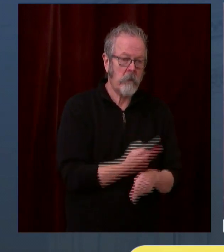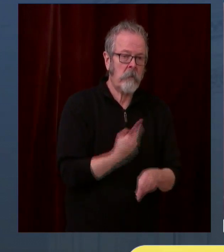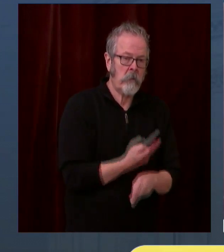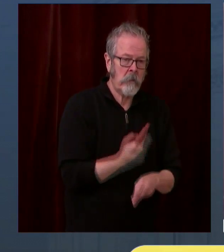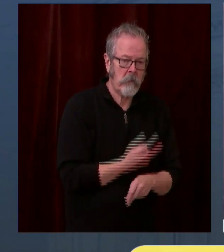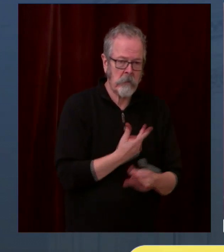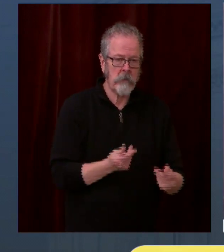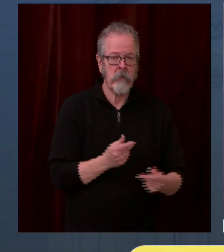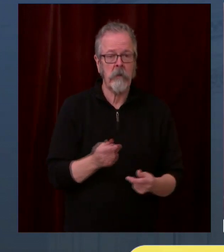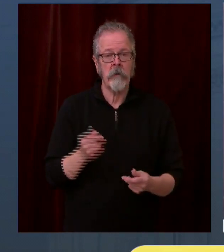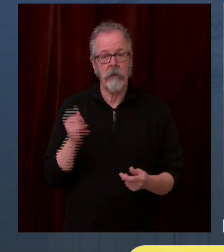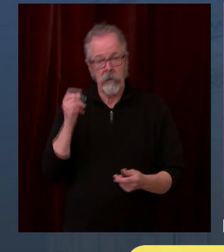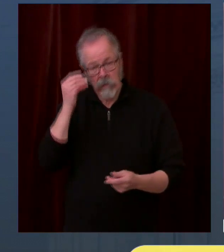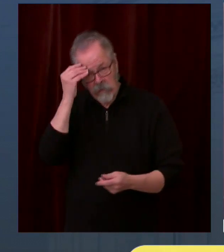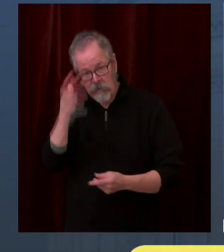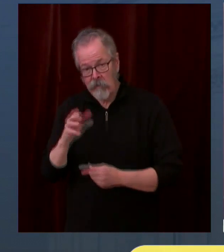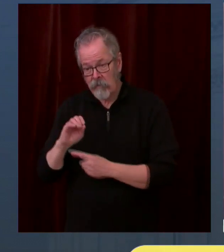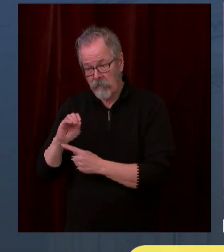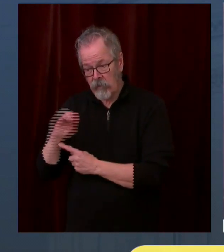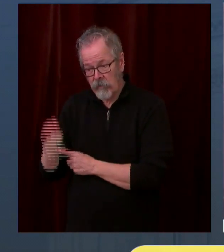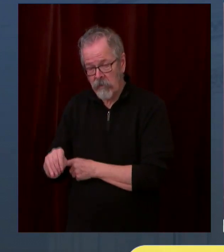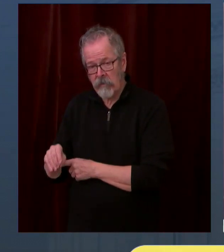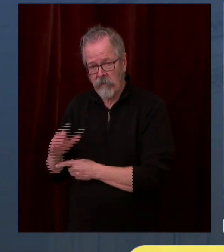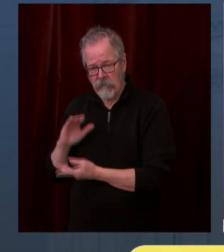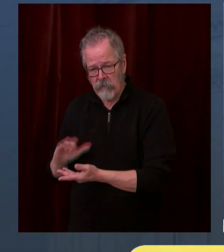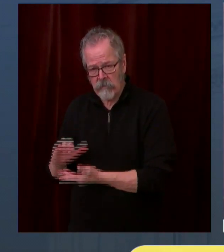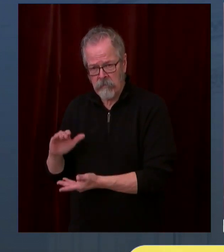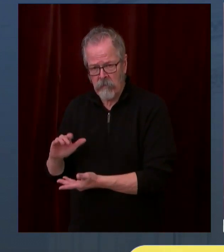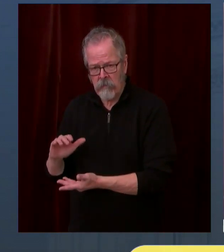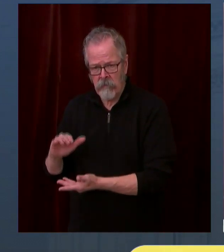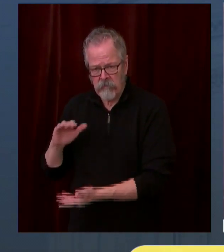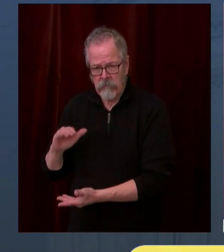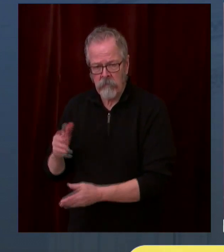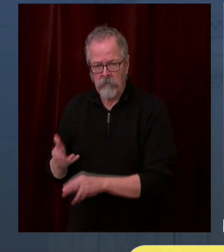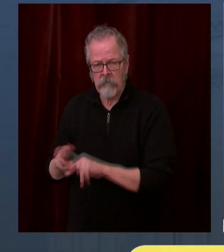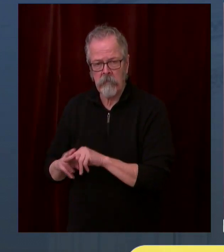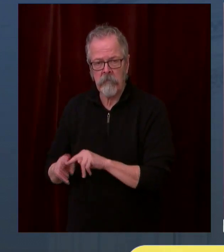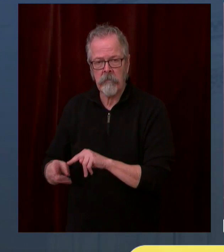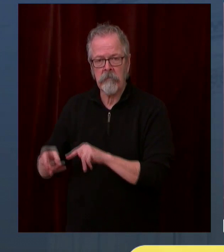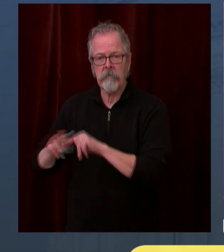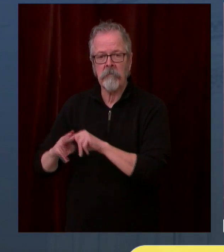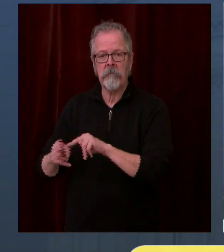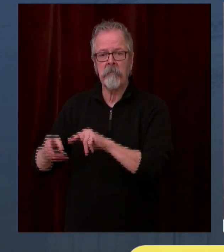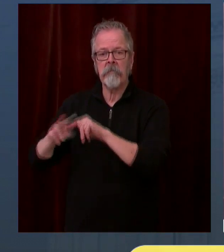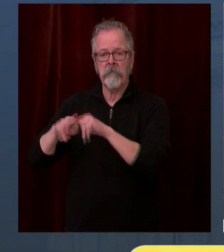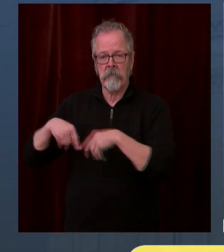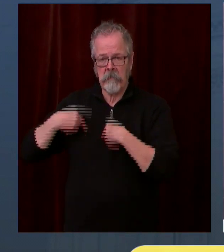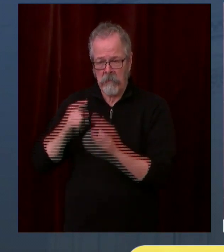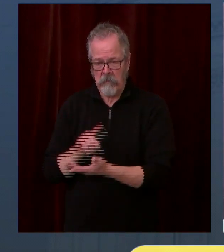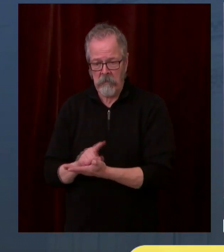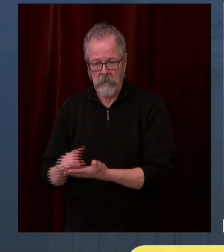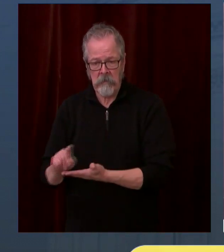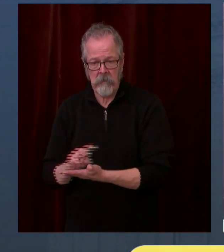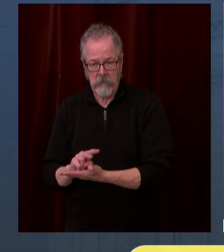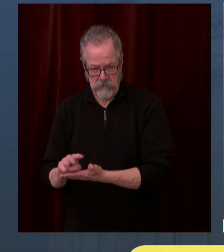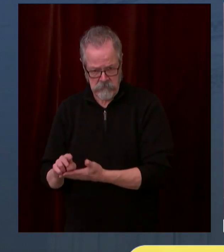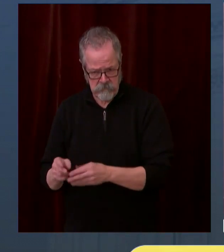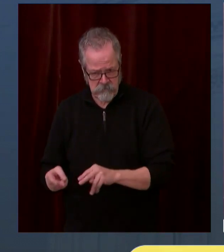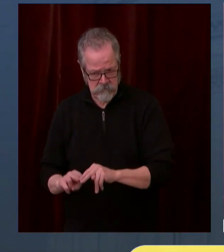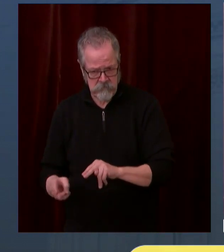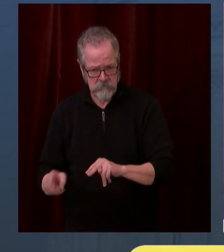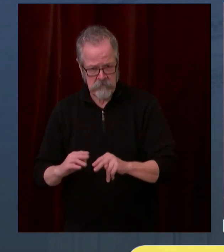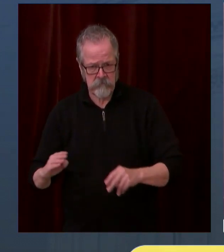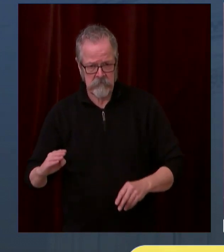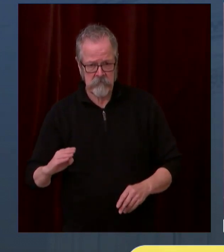weeks. Last week, and we know this is increasing, we were giving an average of over 14,000 vaccines a day,